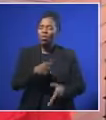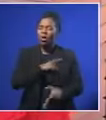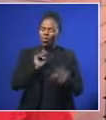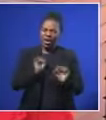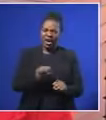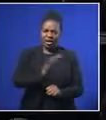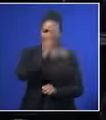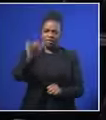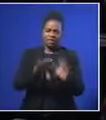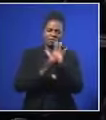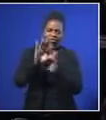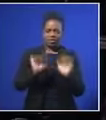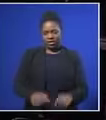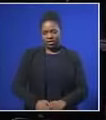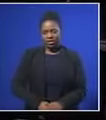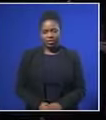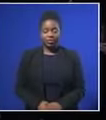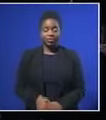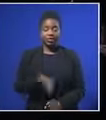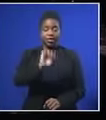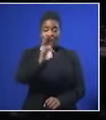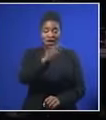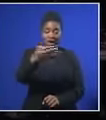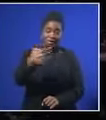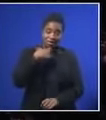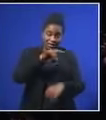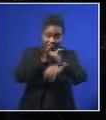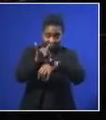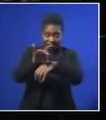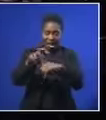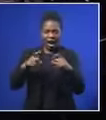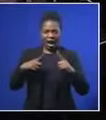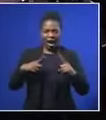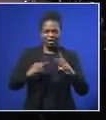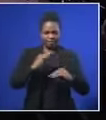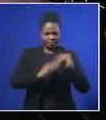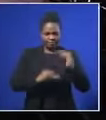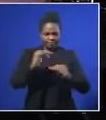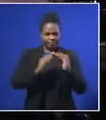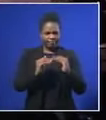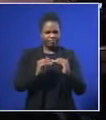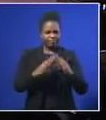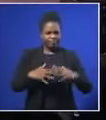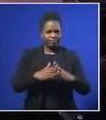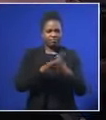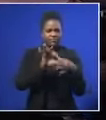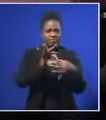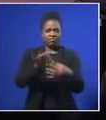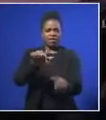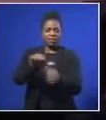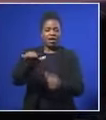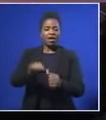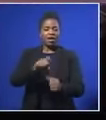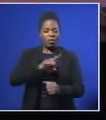continent even farther. Obama advised these young leaders to build bridges and improve their country's economic conditions for the